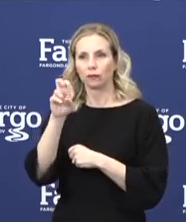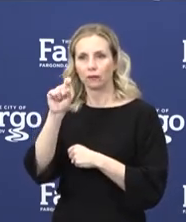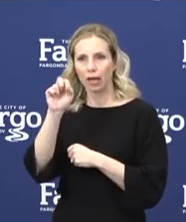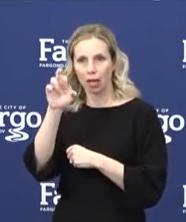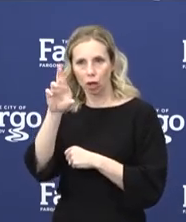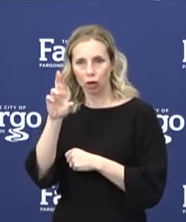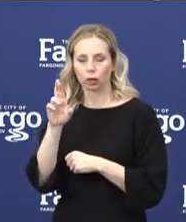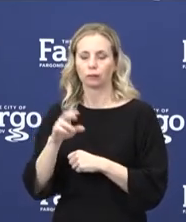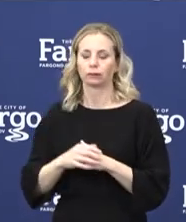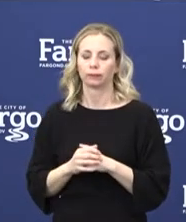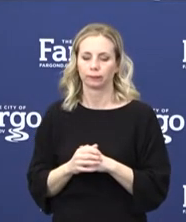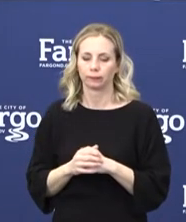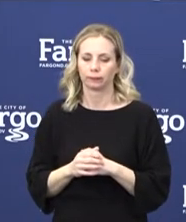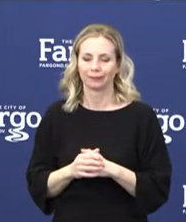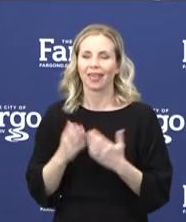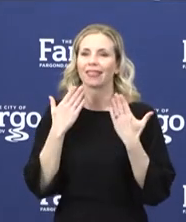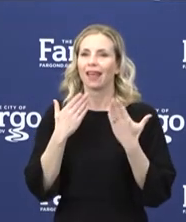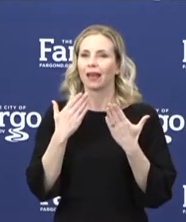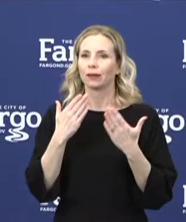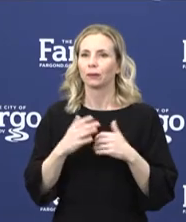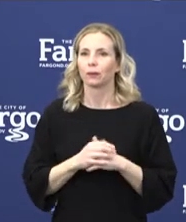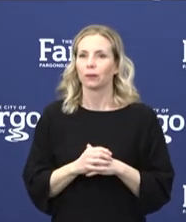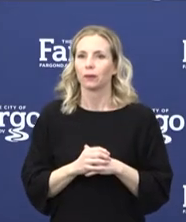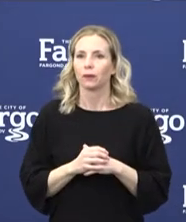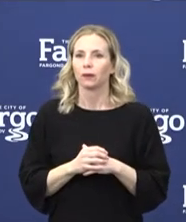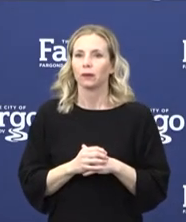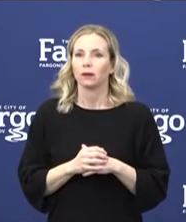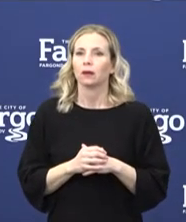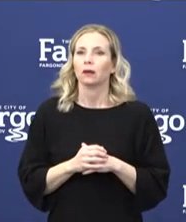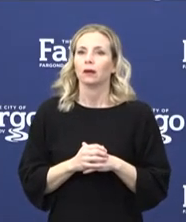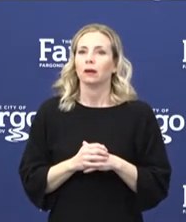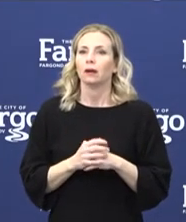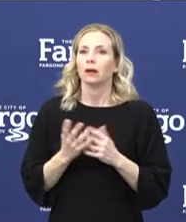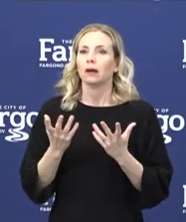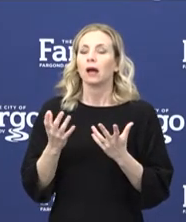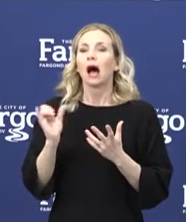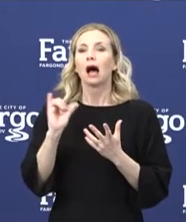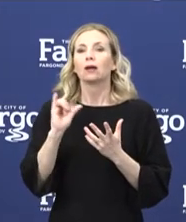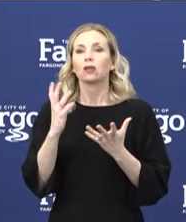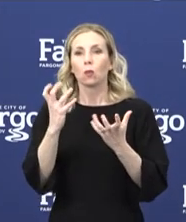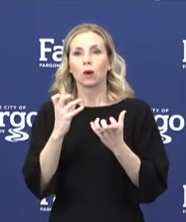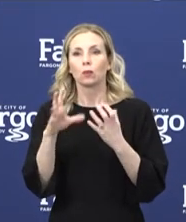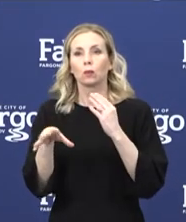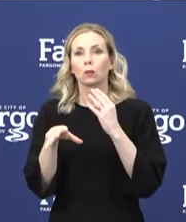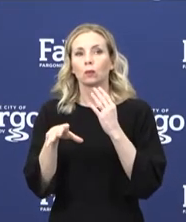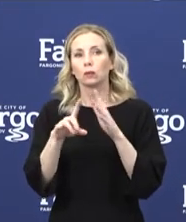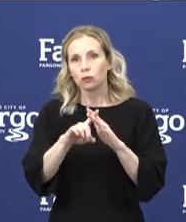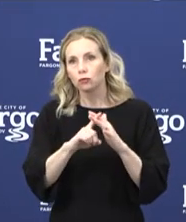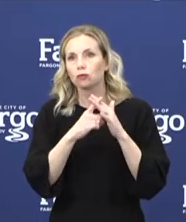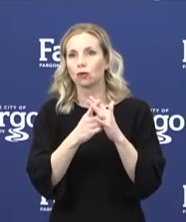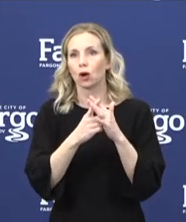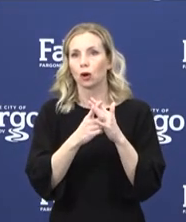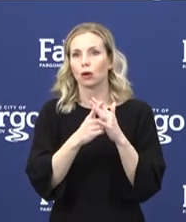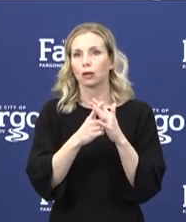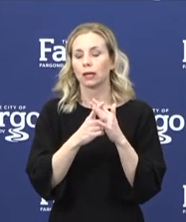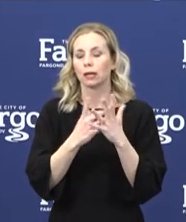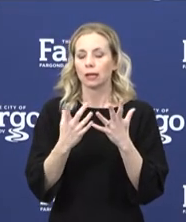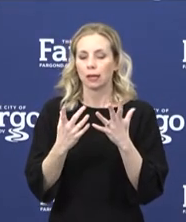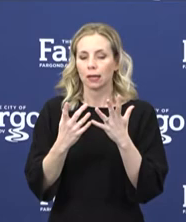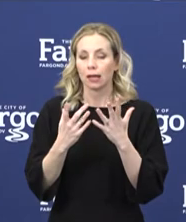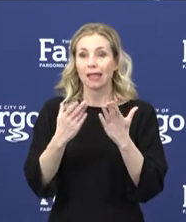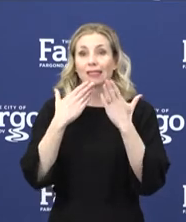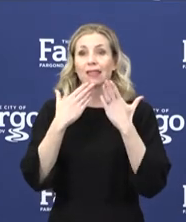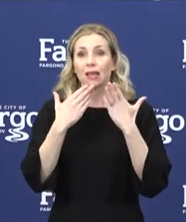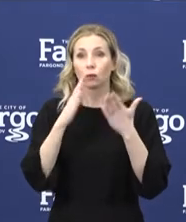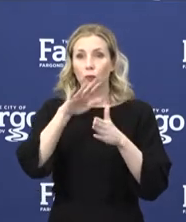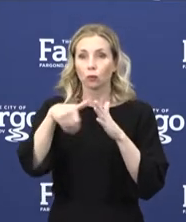Great. Good morning. Thank you, Mayor Mahoney. I'd also like to begin, as Dr. Griffin has said, extend my gratitude to